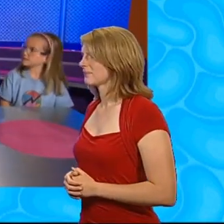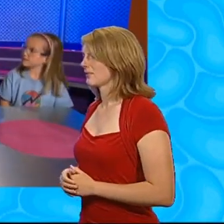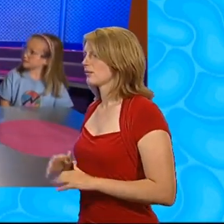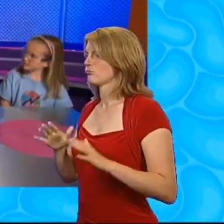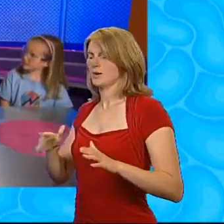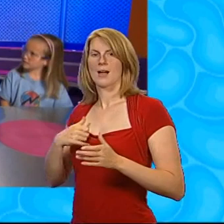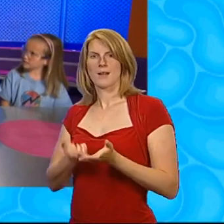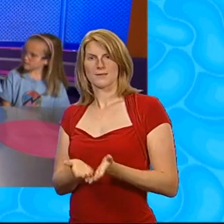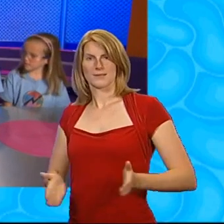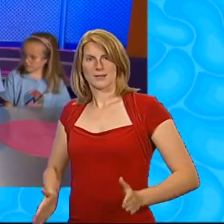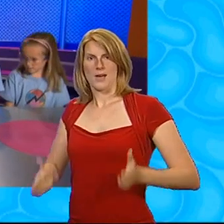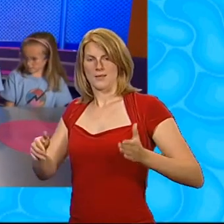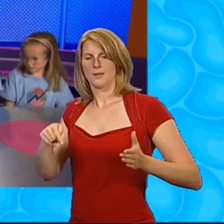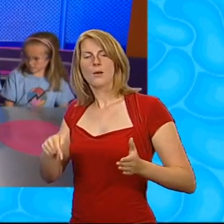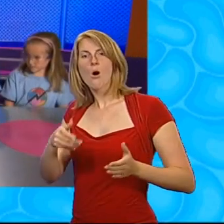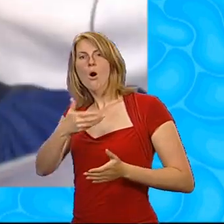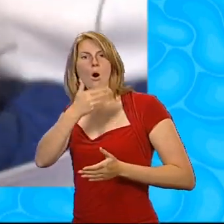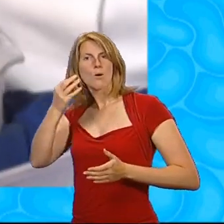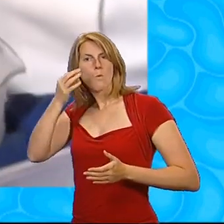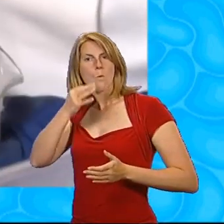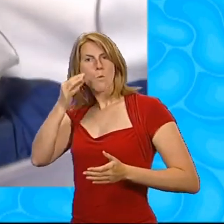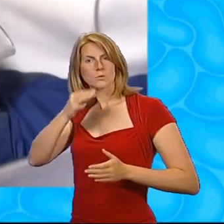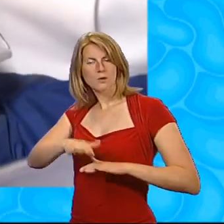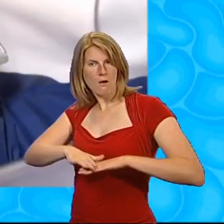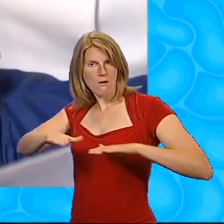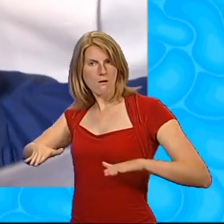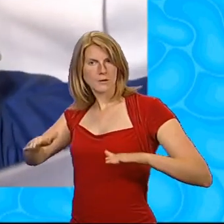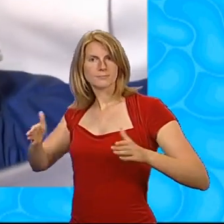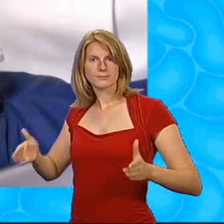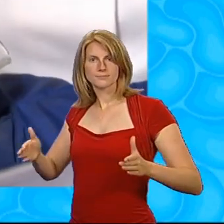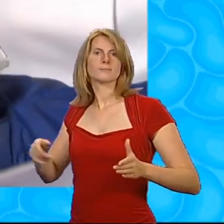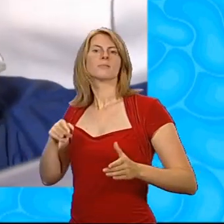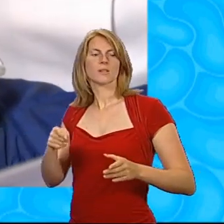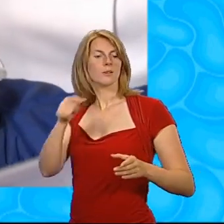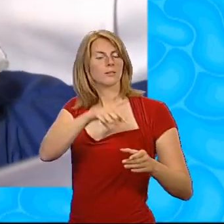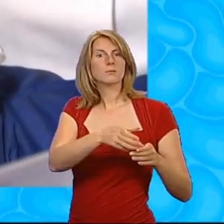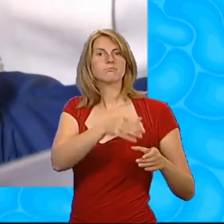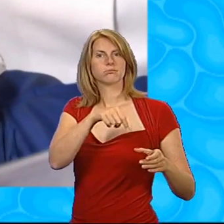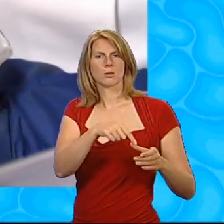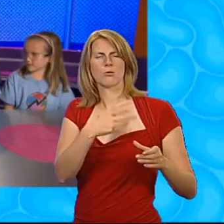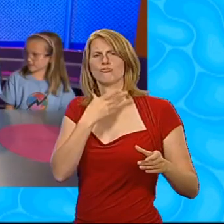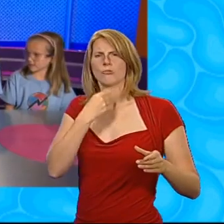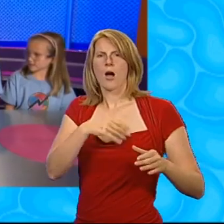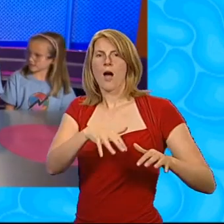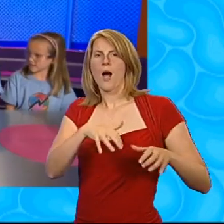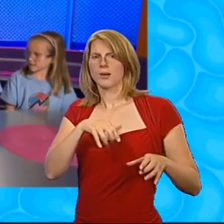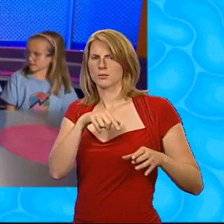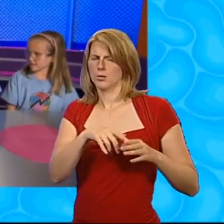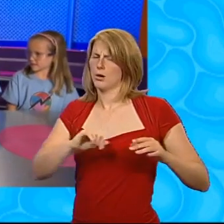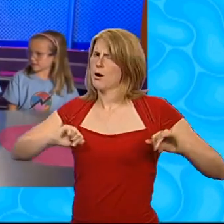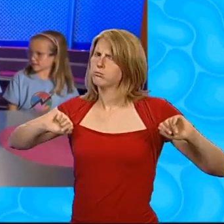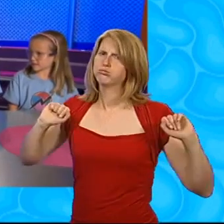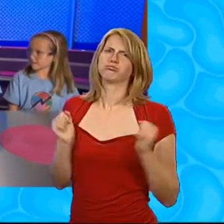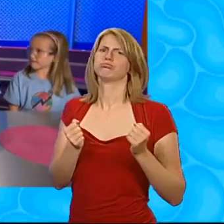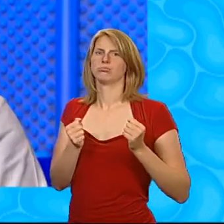with some hot water in it, and I'm going to add some of this. Now this is dry ice, and it's very, very cold, much colder than normal